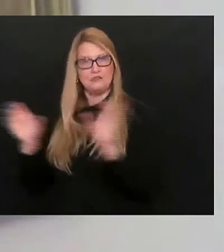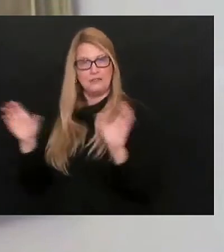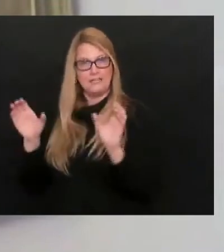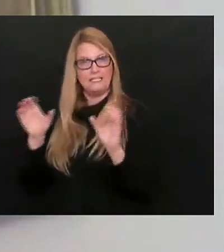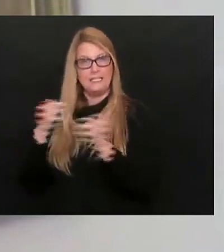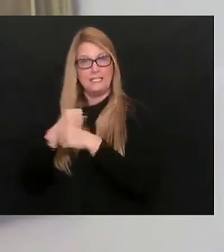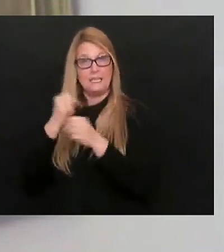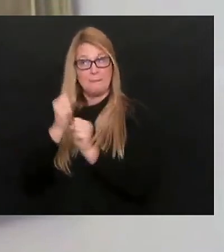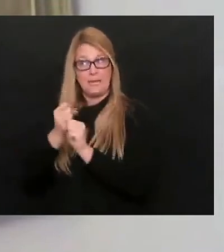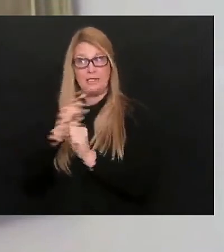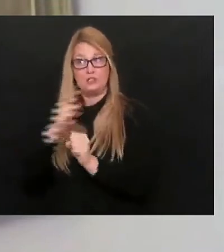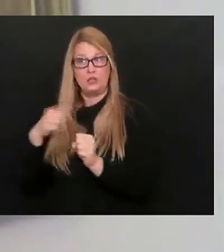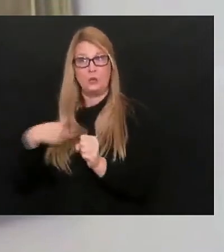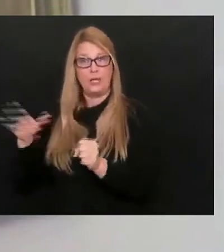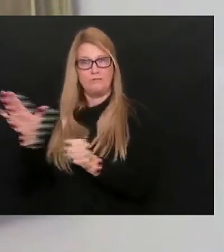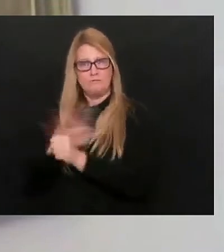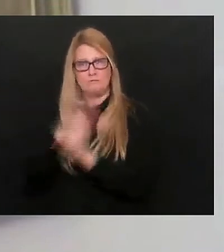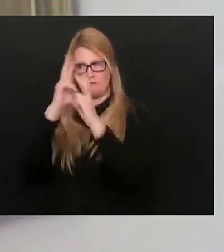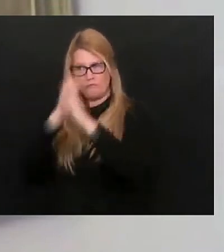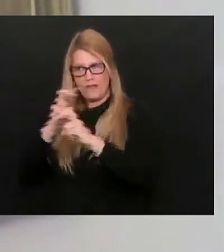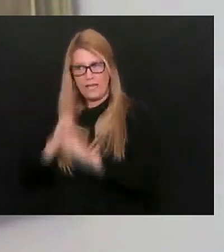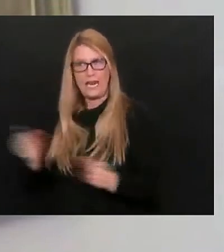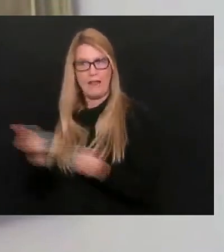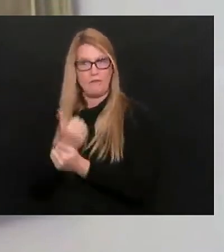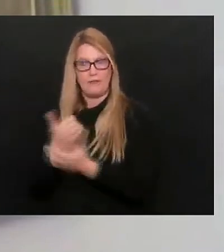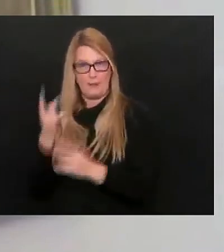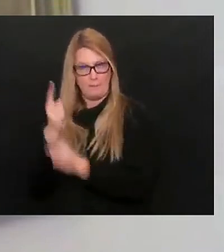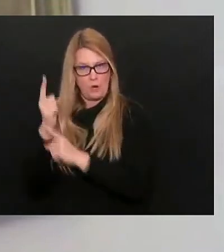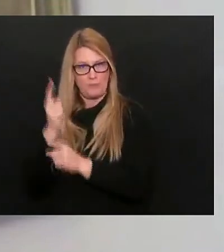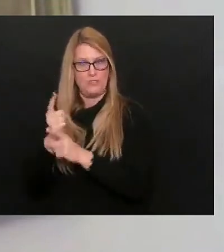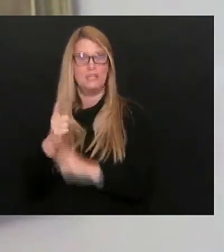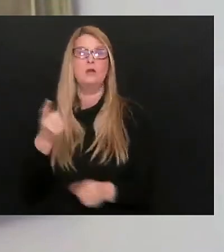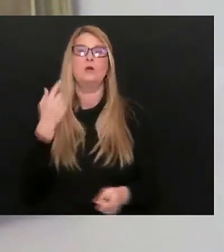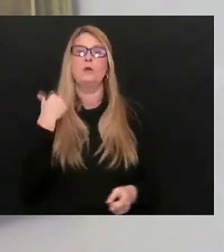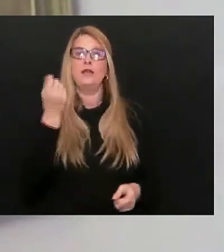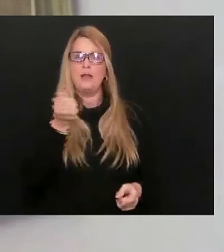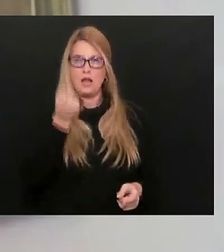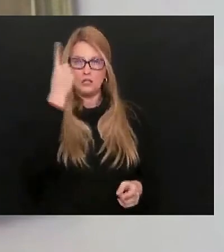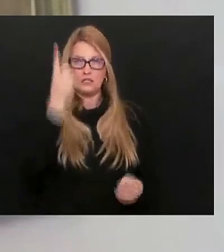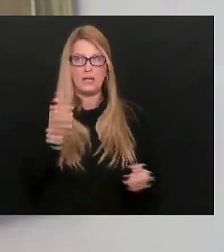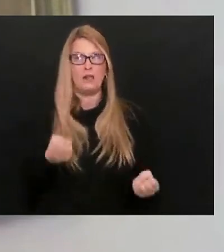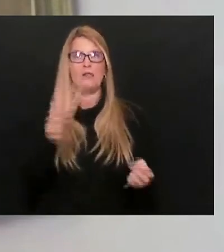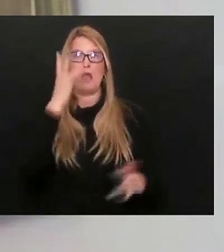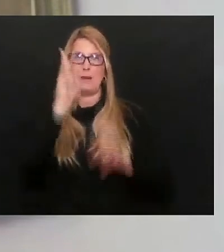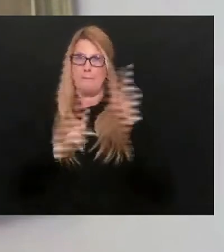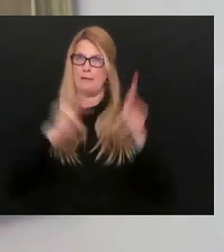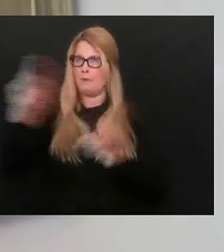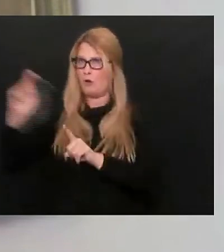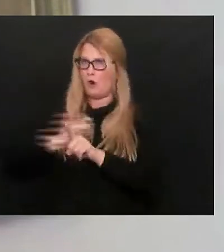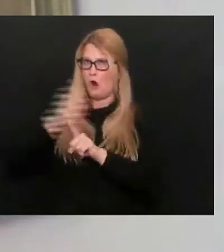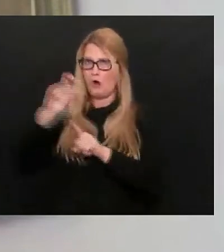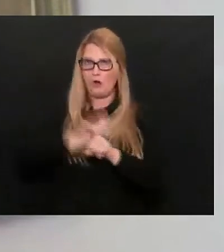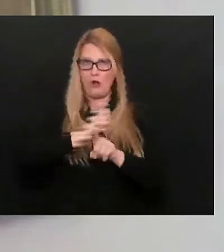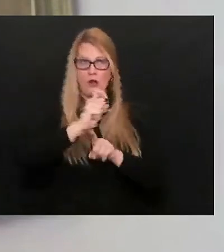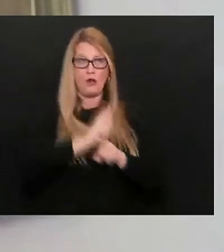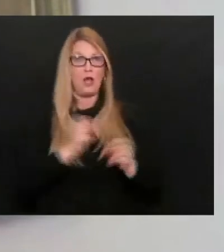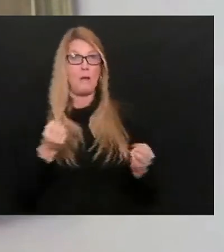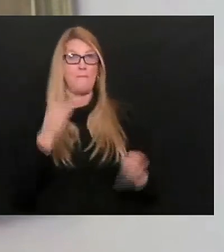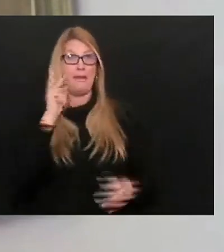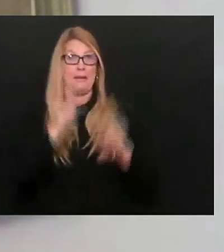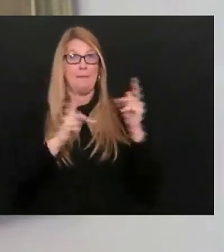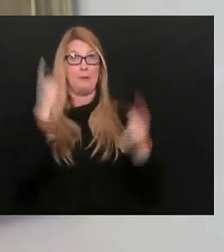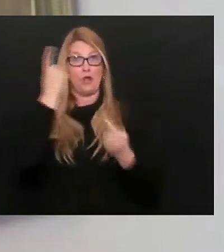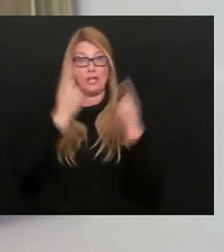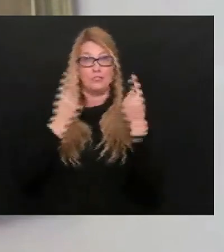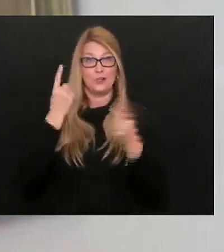these are done and fully vetted properly. We do understand that we had a lot of phone calls from all the facilities, and there was a lot of concern out there.